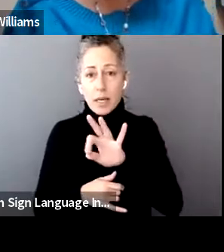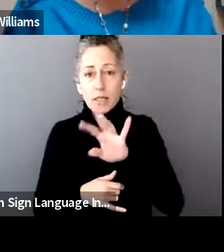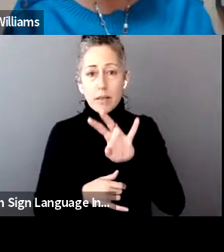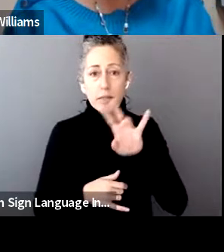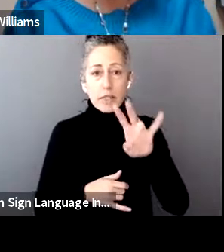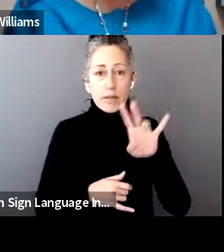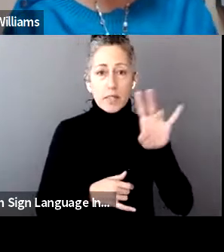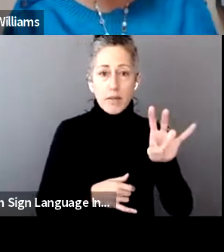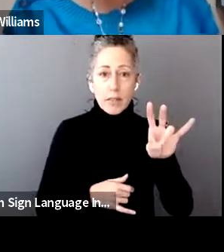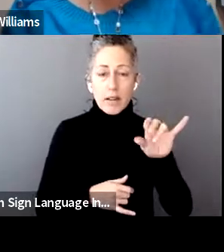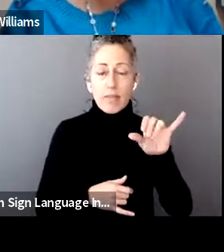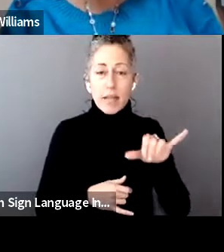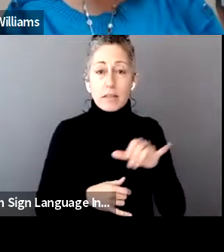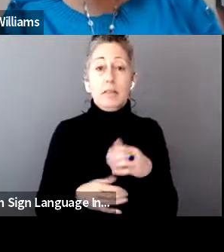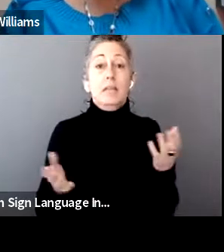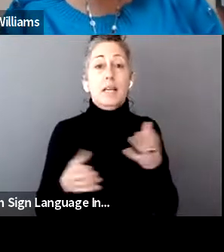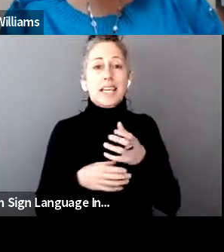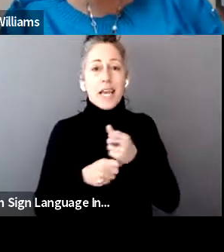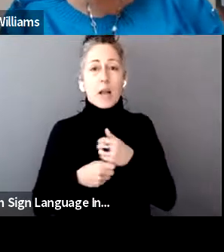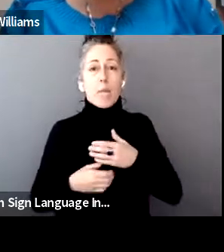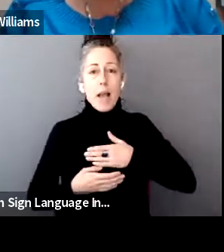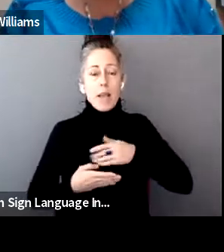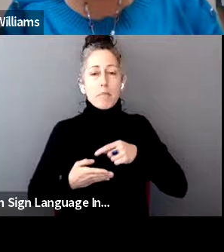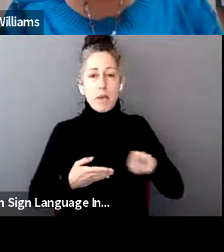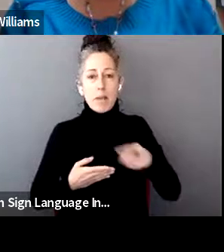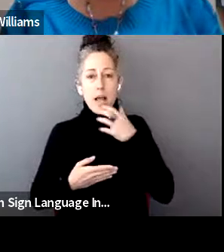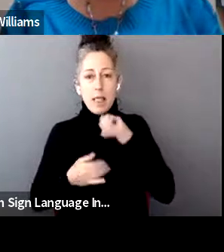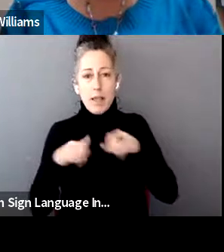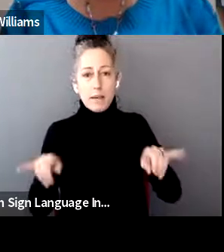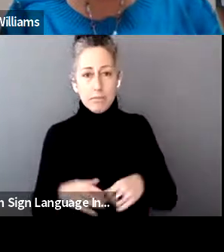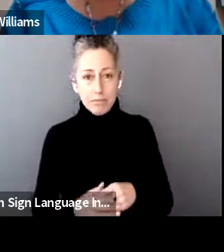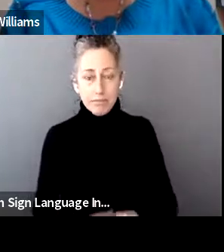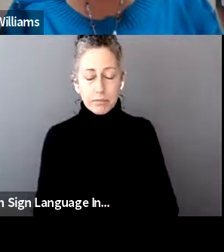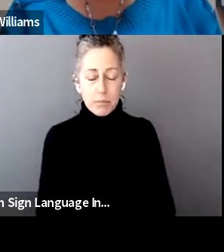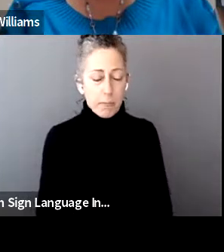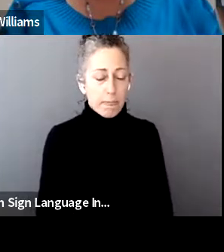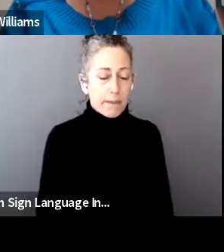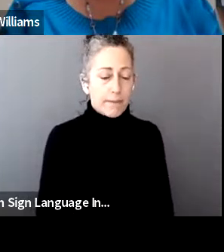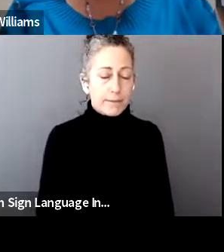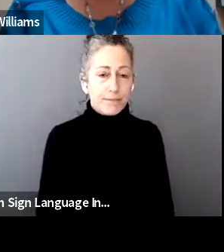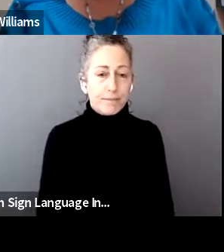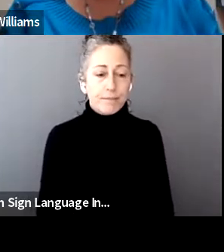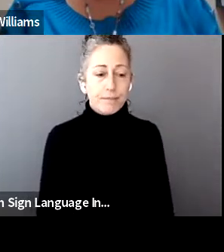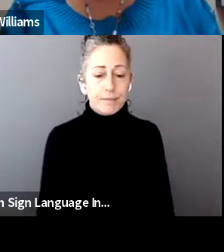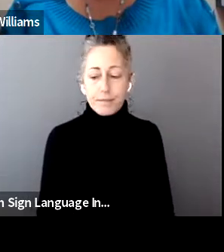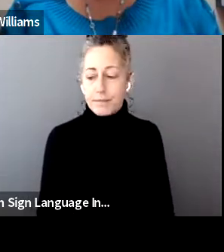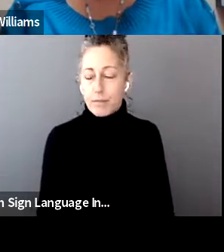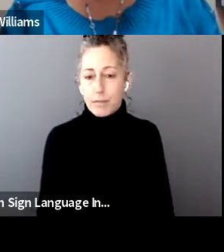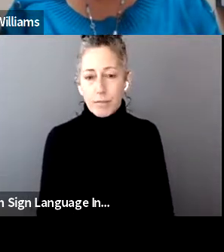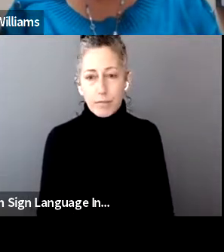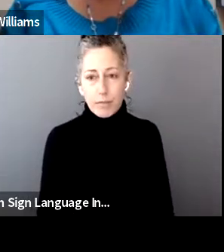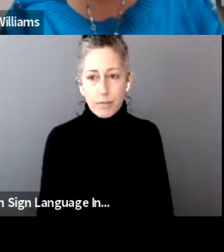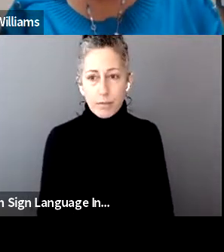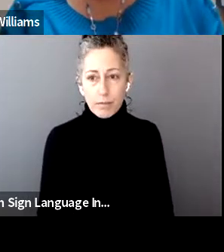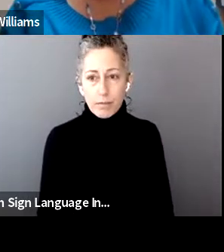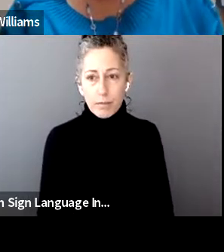Got it. Got it. Get my payment hotline. Thank you. All Illinois residents. Okay. And I think we have